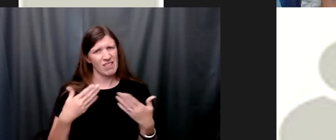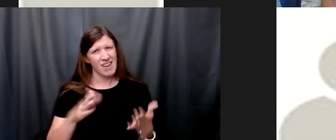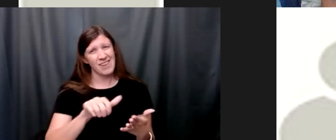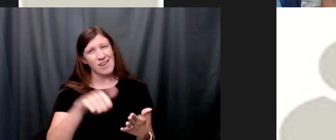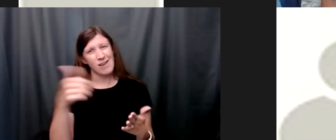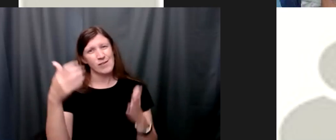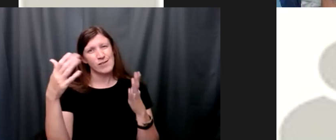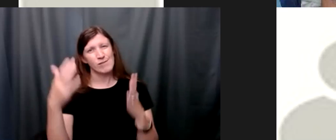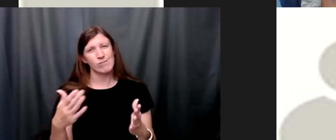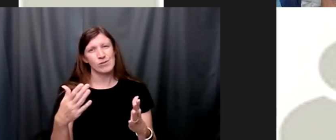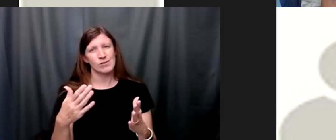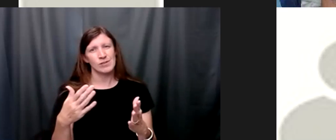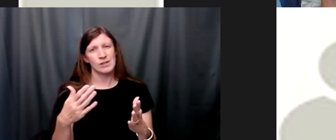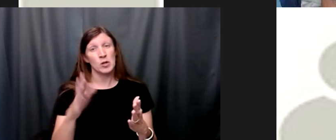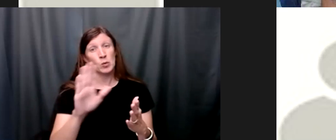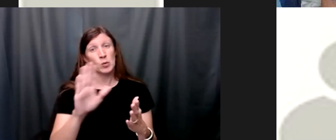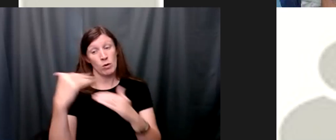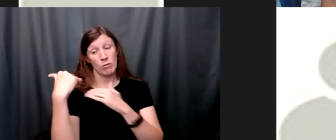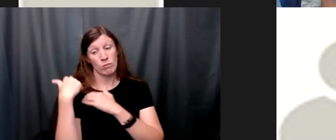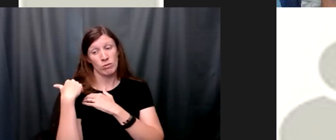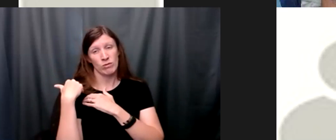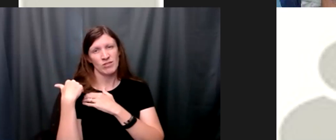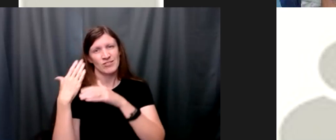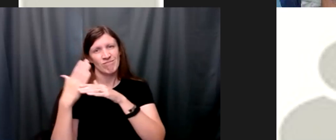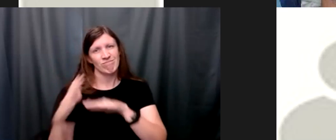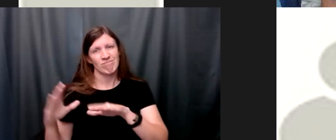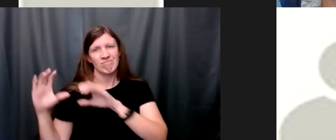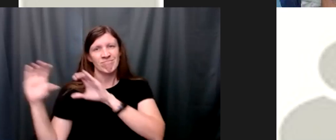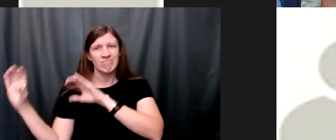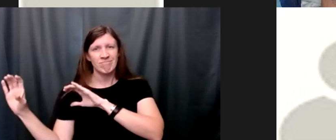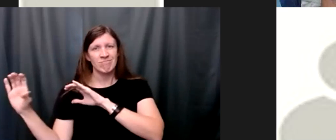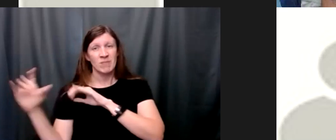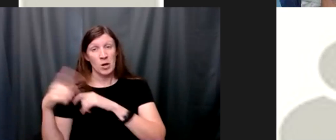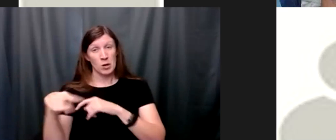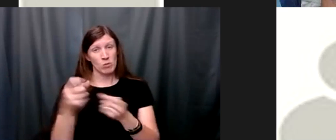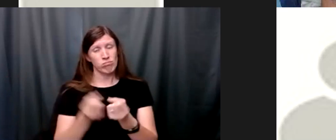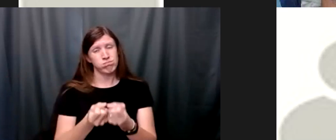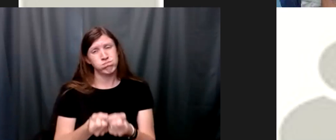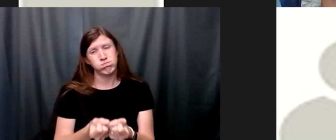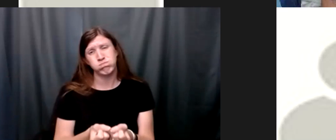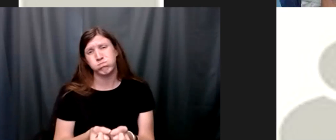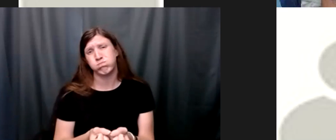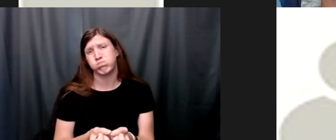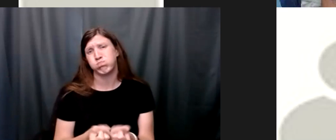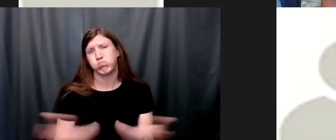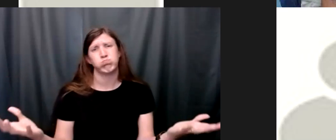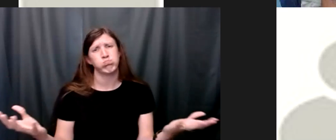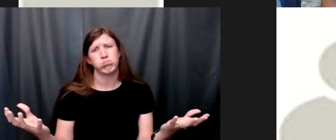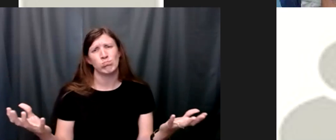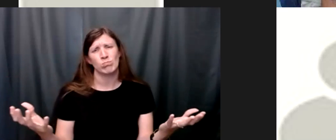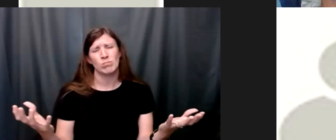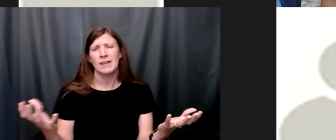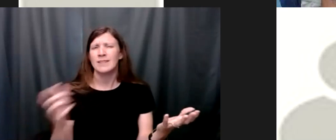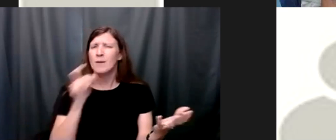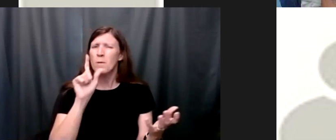that burden with you are you exhausted don't try to do this all on your own